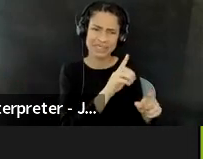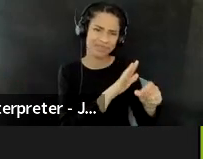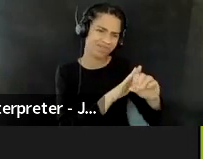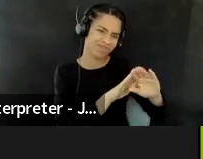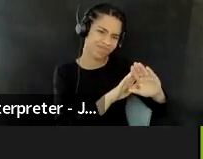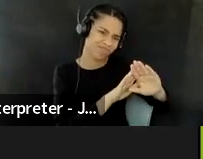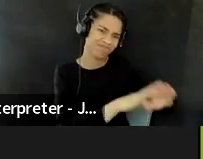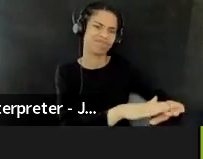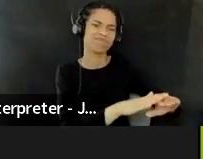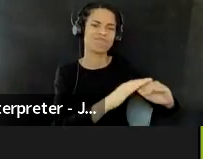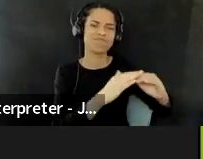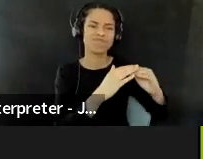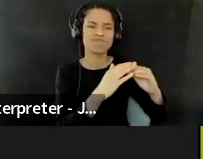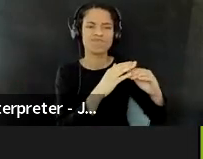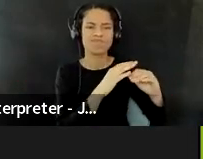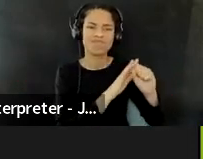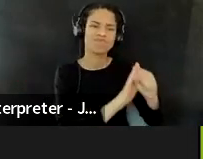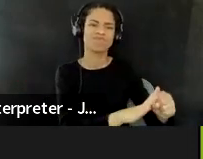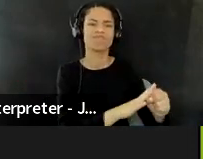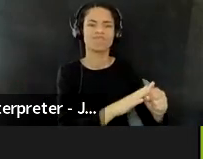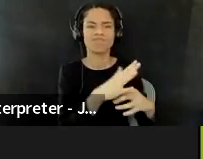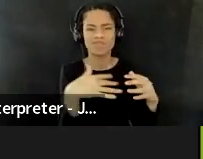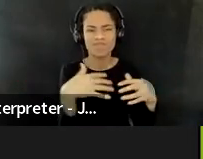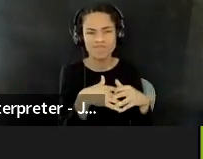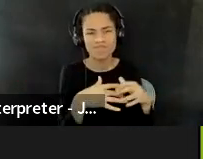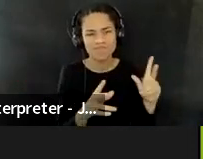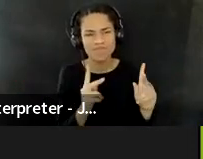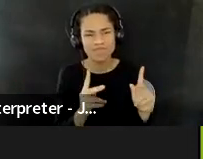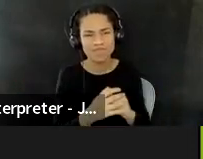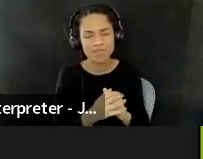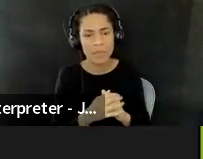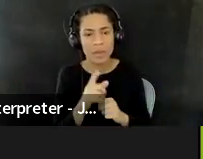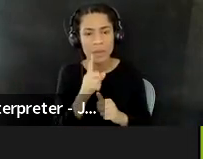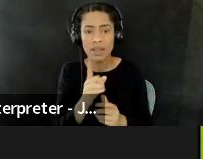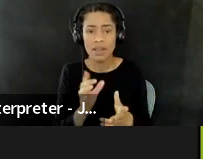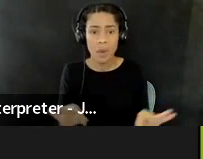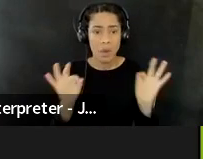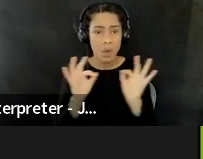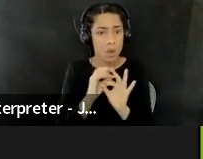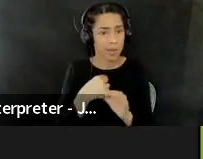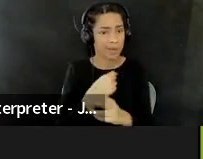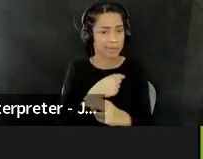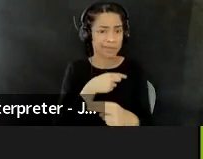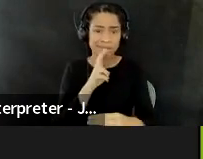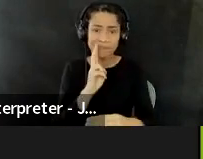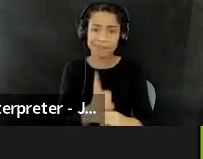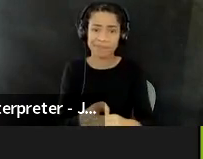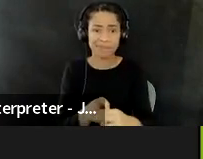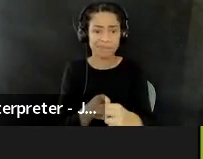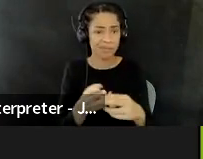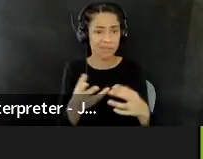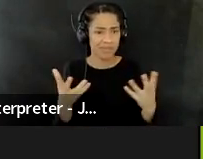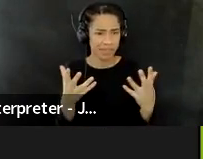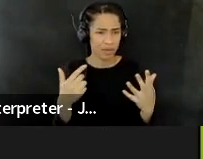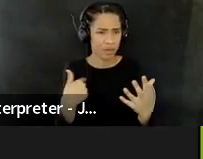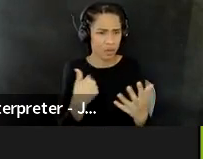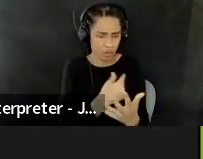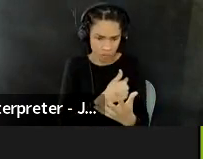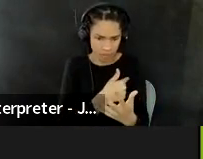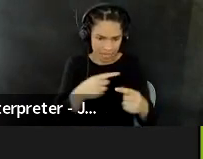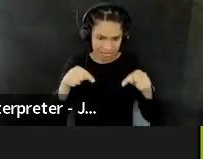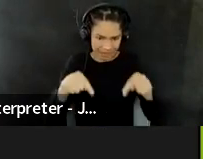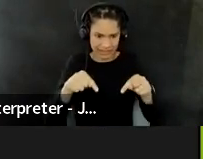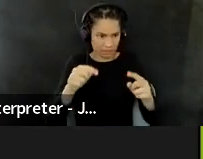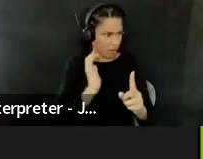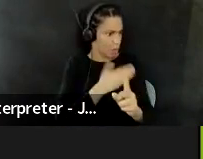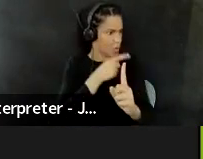think, you know, it would be, I think it's always important to underscore too, that this is about, always about creating a better world for all of us to live in.